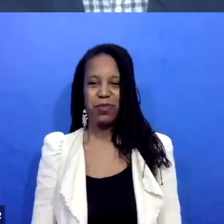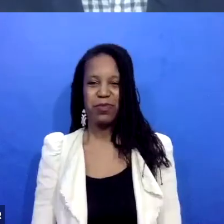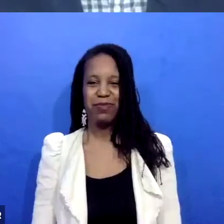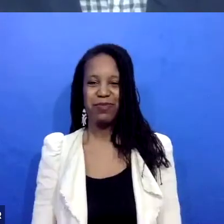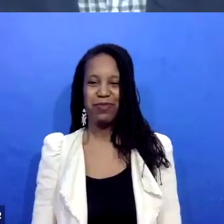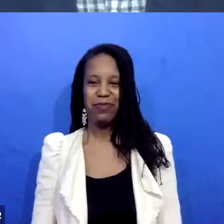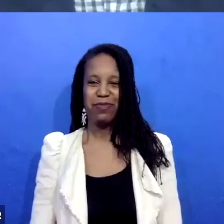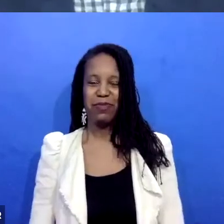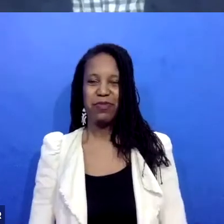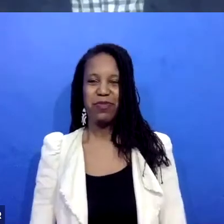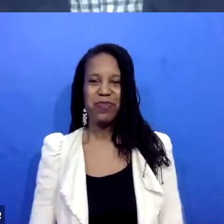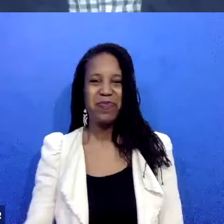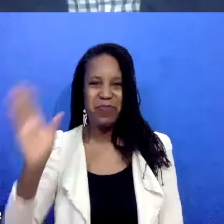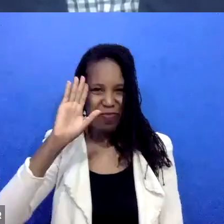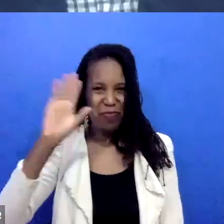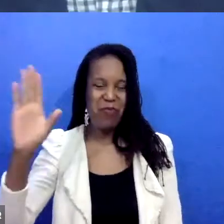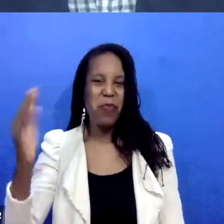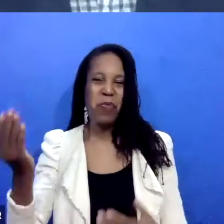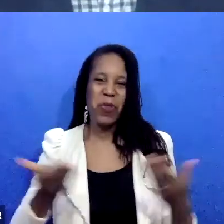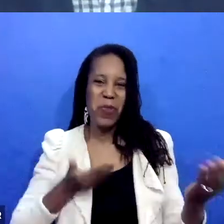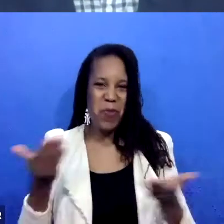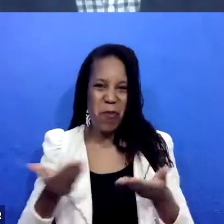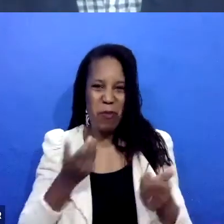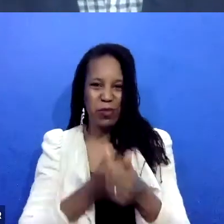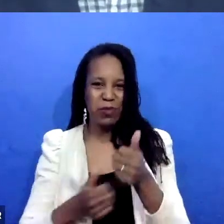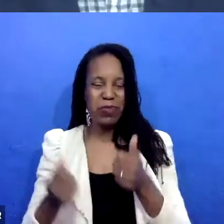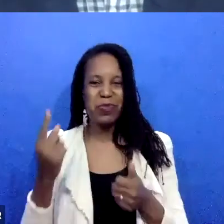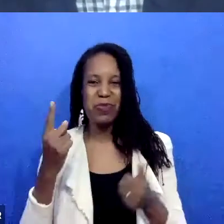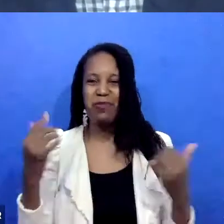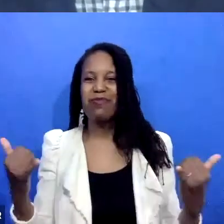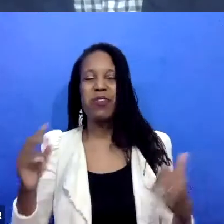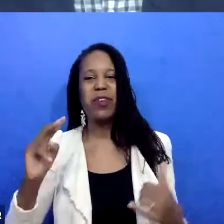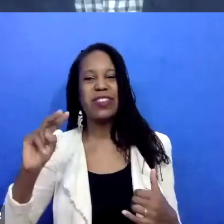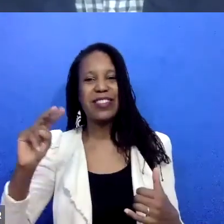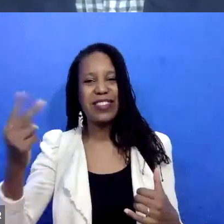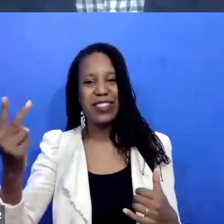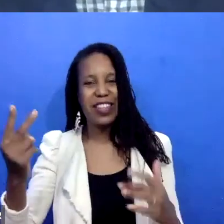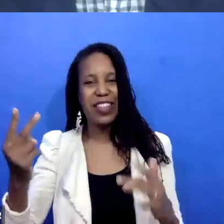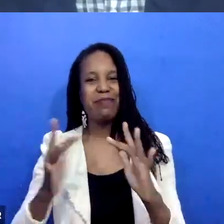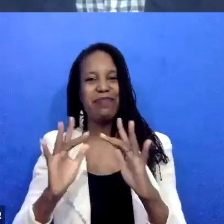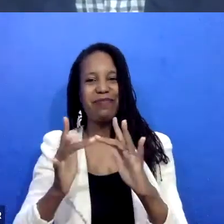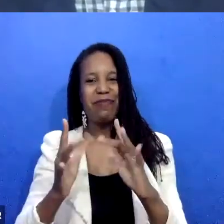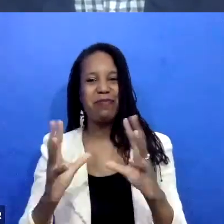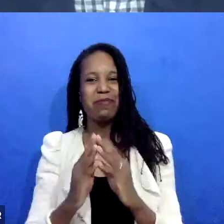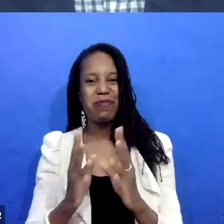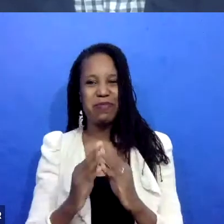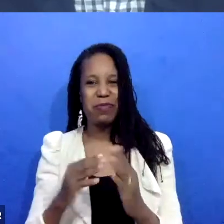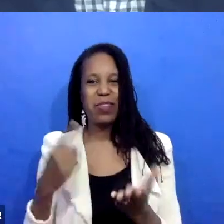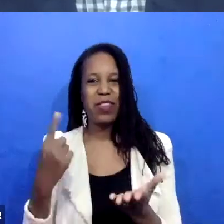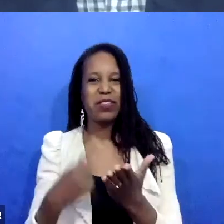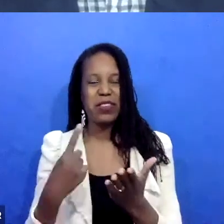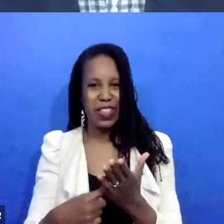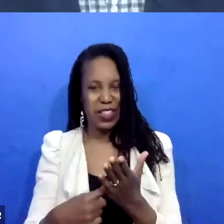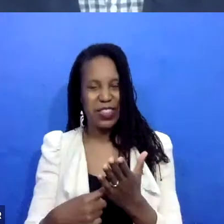Welcome, everyone, to the second webinar of the Fundamentals of Restorative Justice